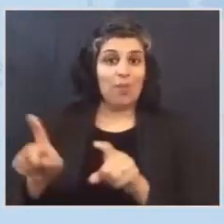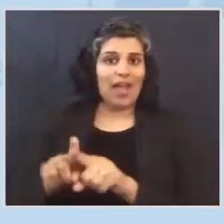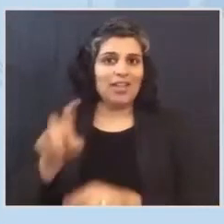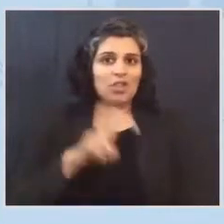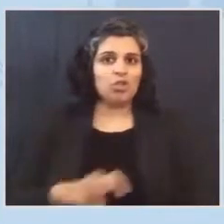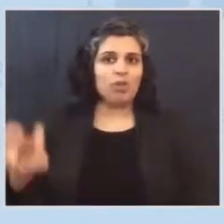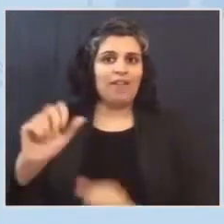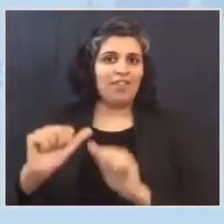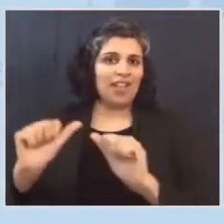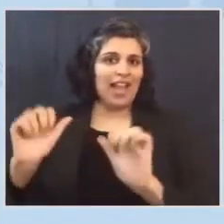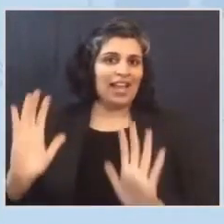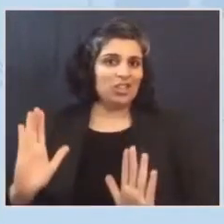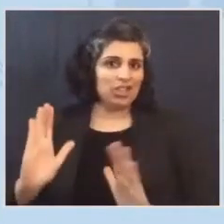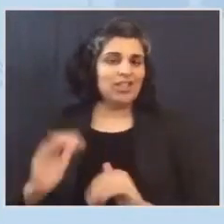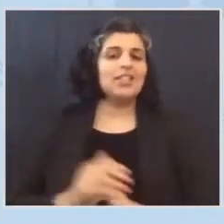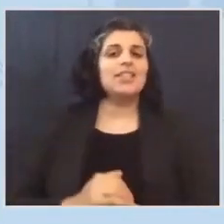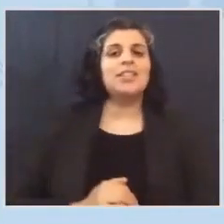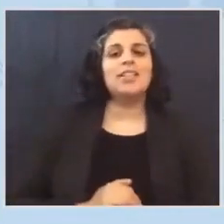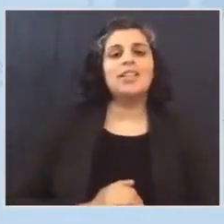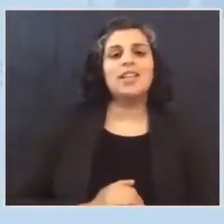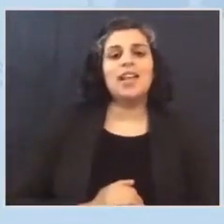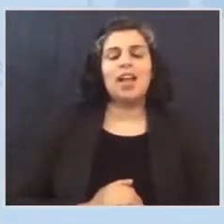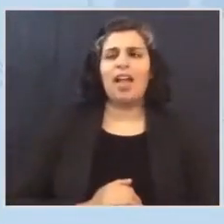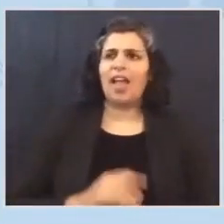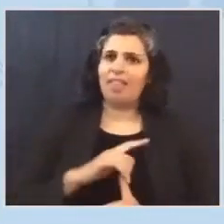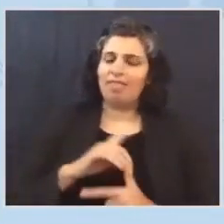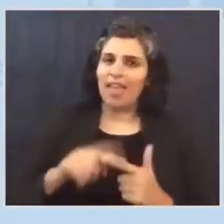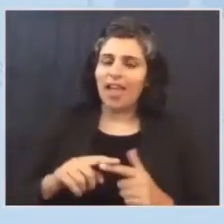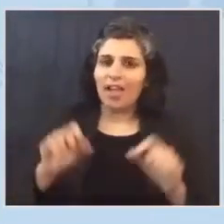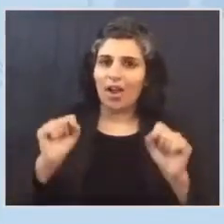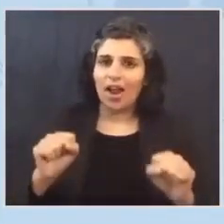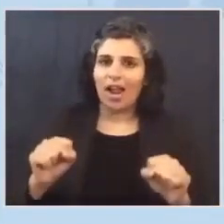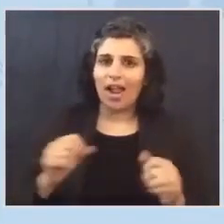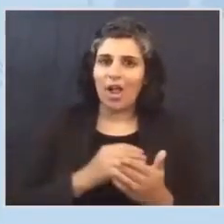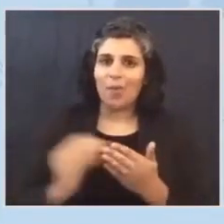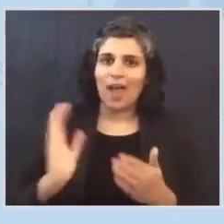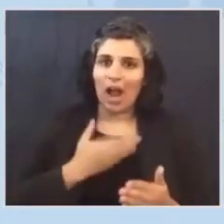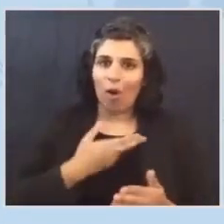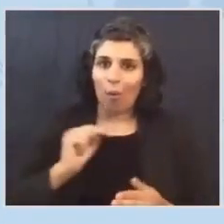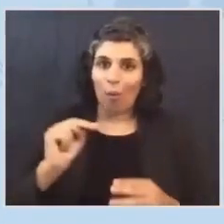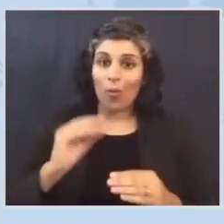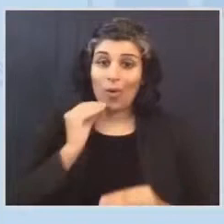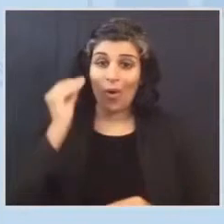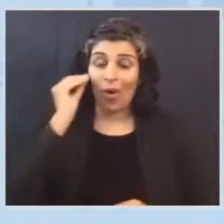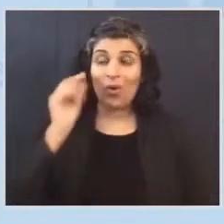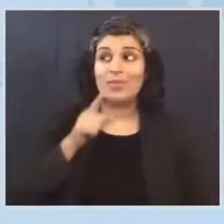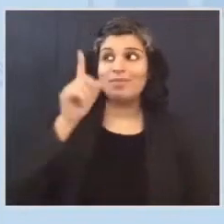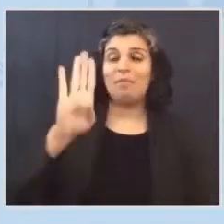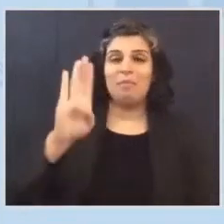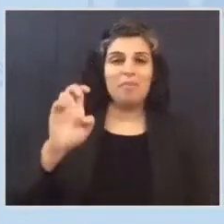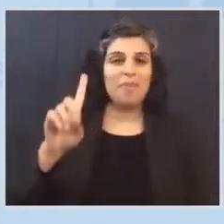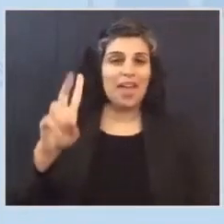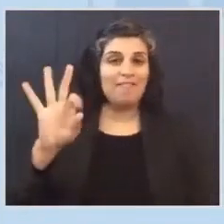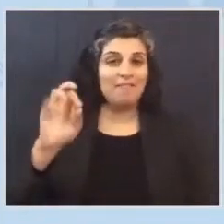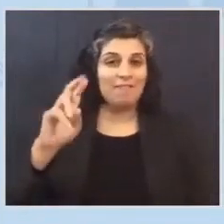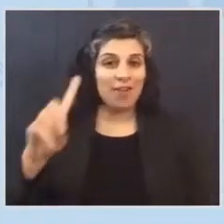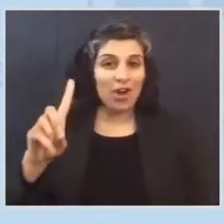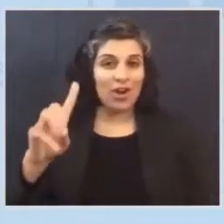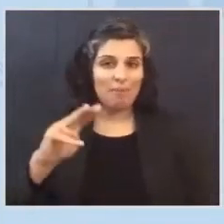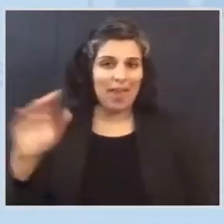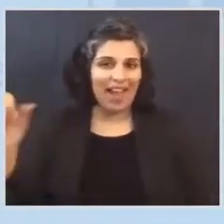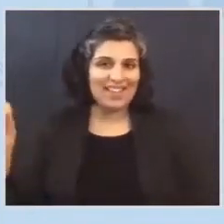And before long, she was able to buy us our own home in Bedford, Massachusetts, and eventually